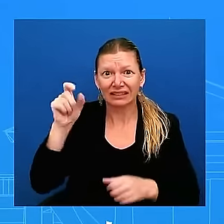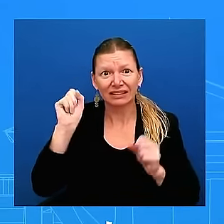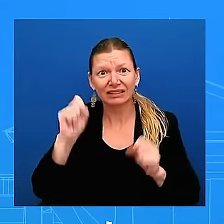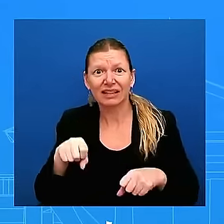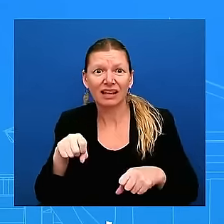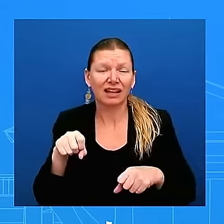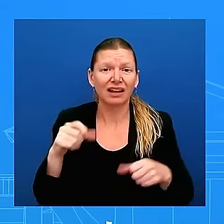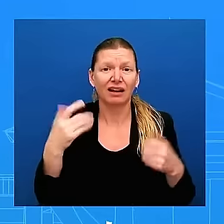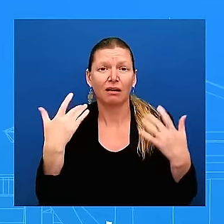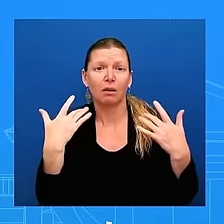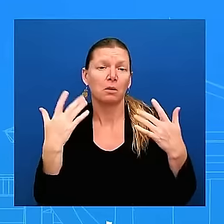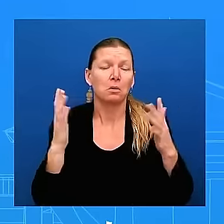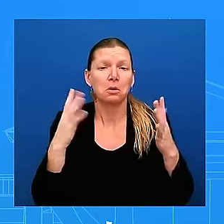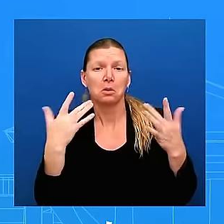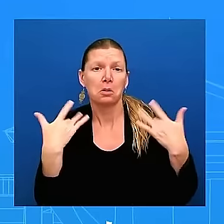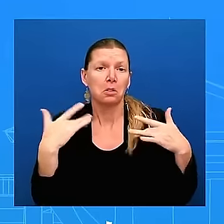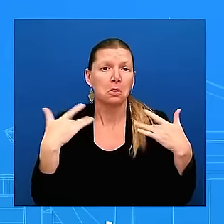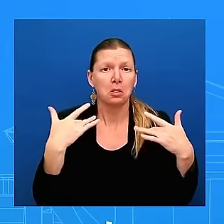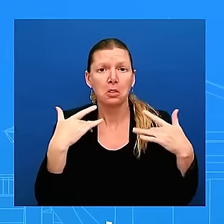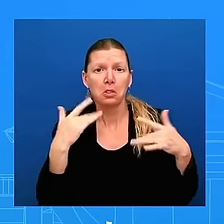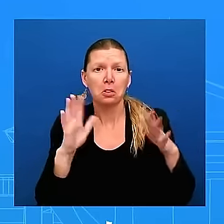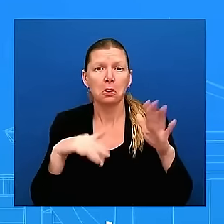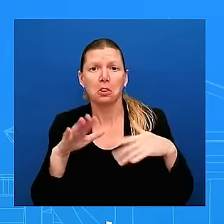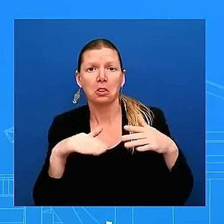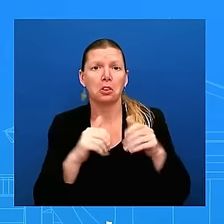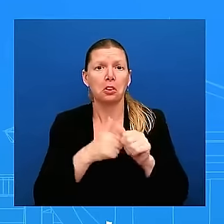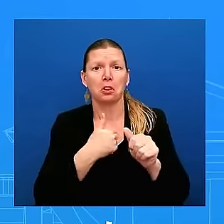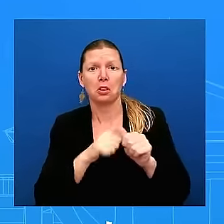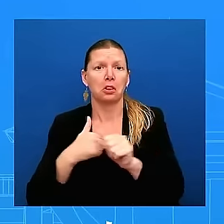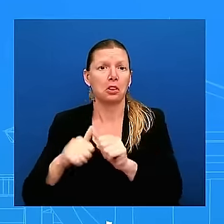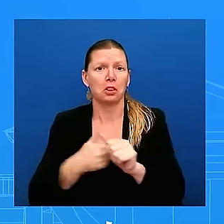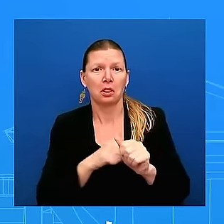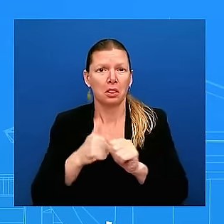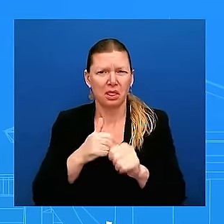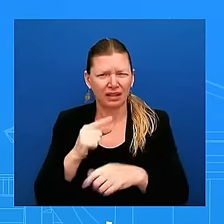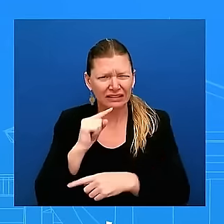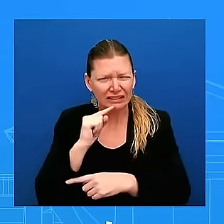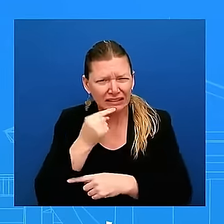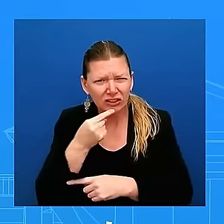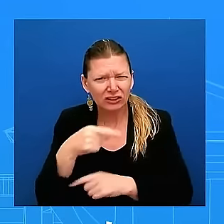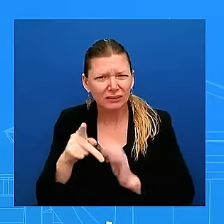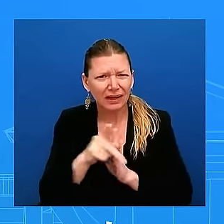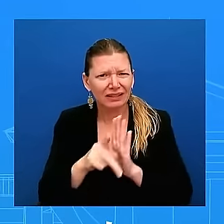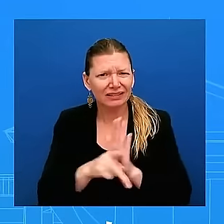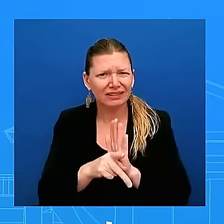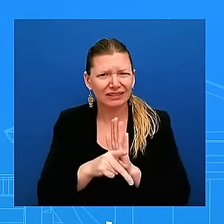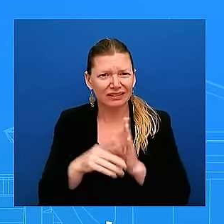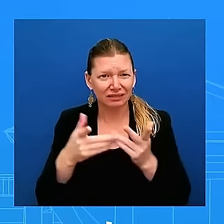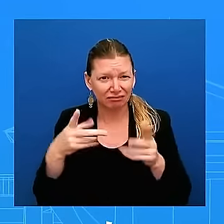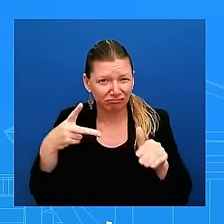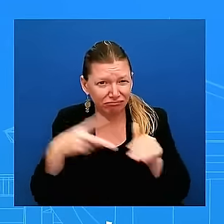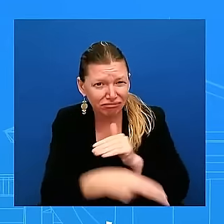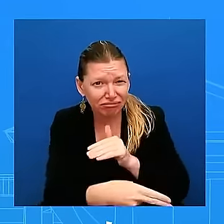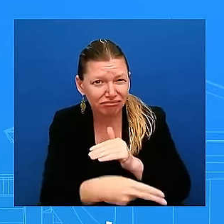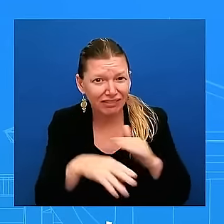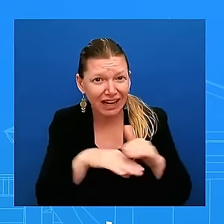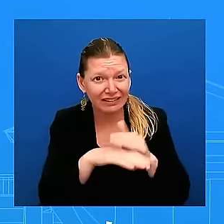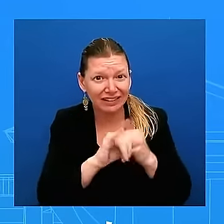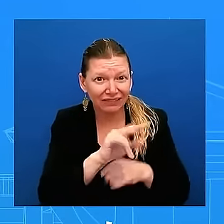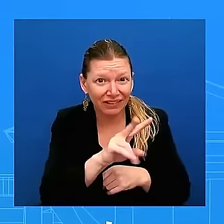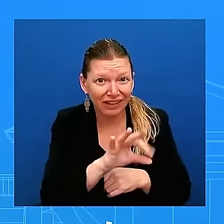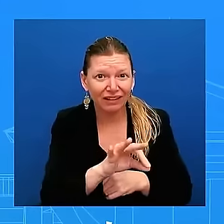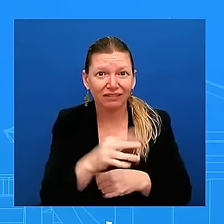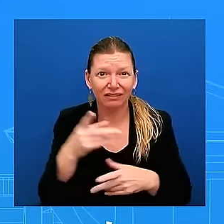that cut off access to IVF and put women's health and lives at risk but no attempt to rebrand